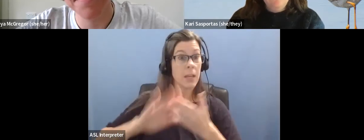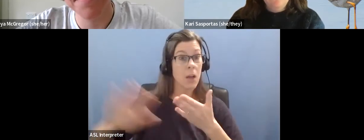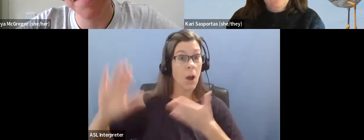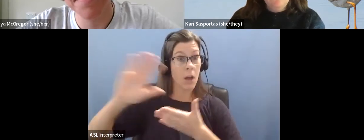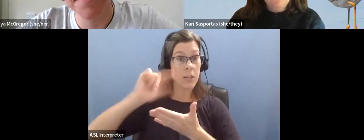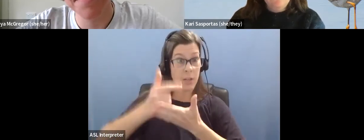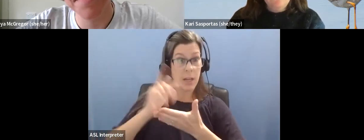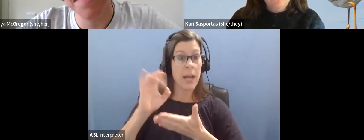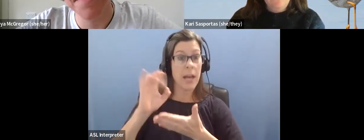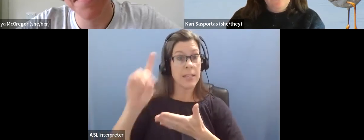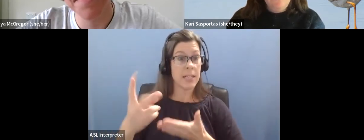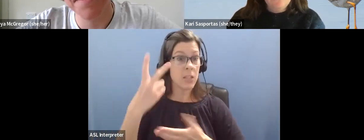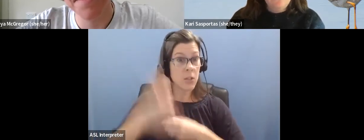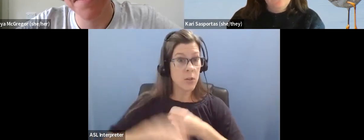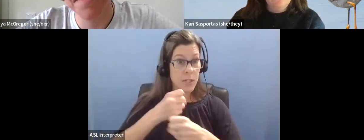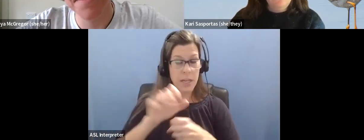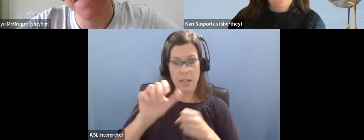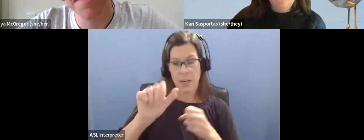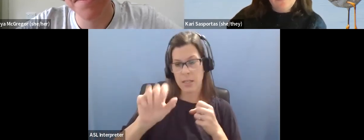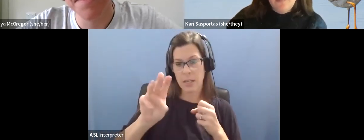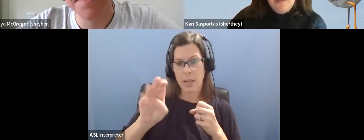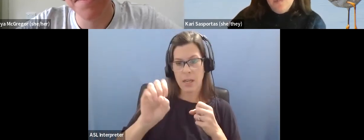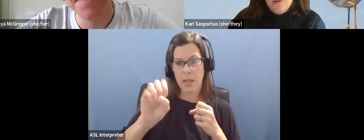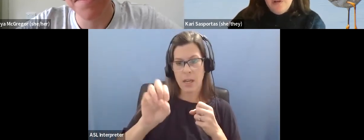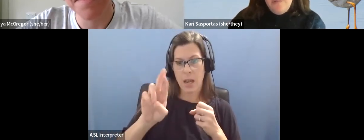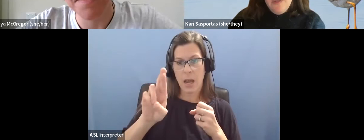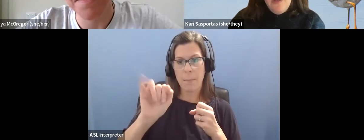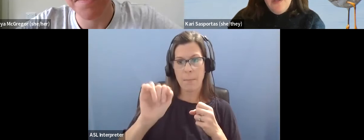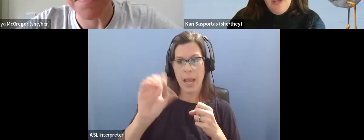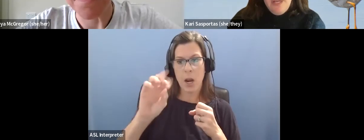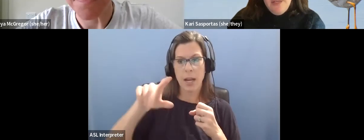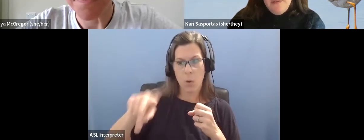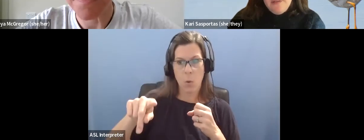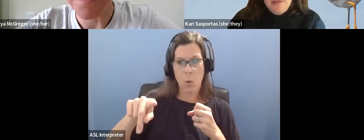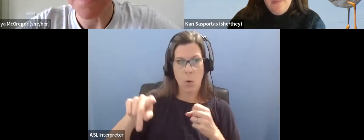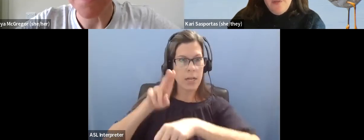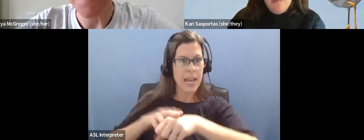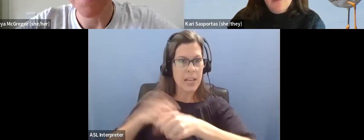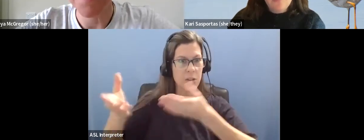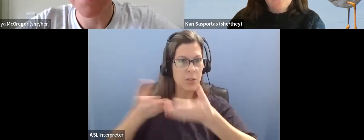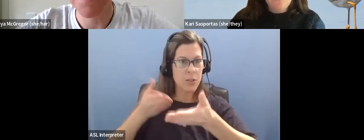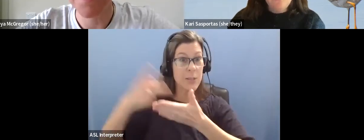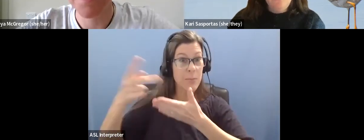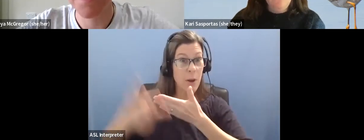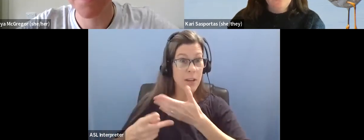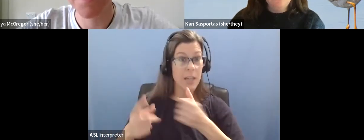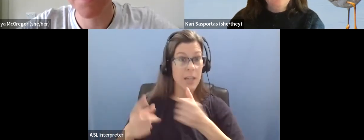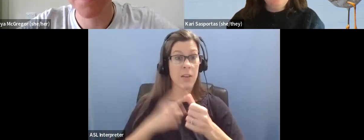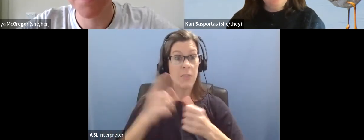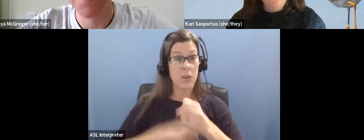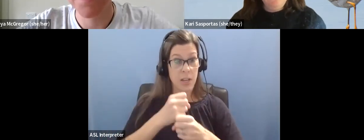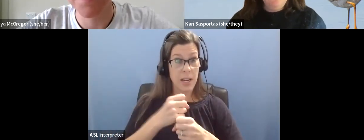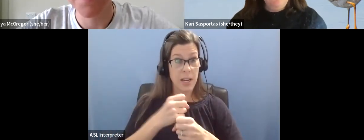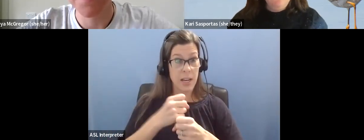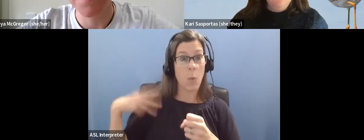of AmeriCorps, which is a national service program. And my first year I was stationed in Washington